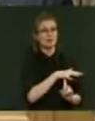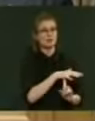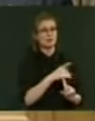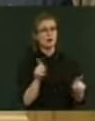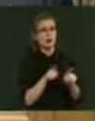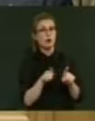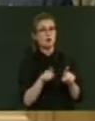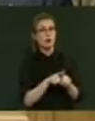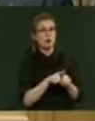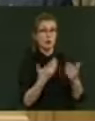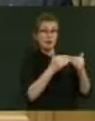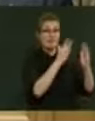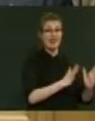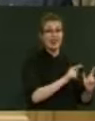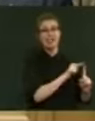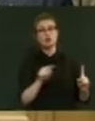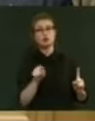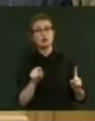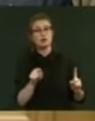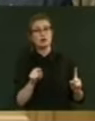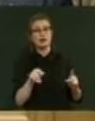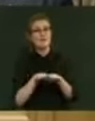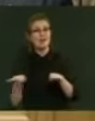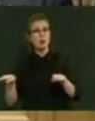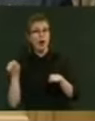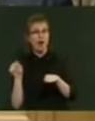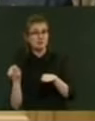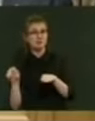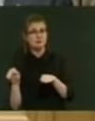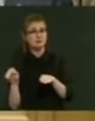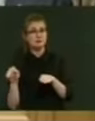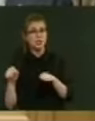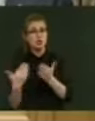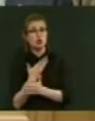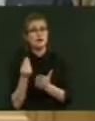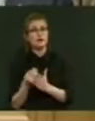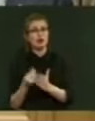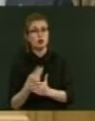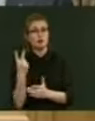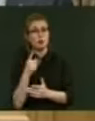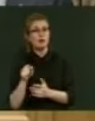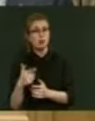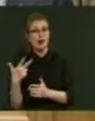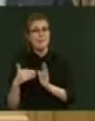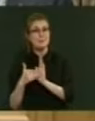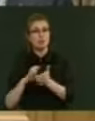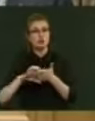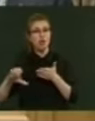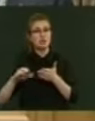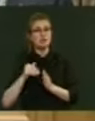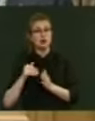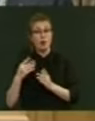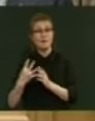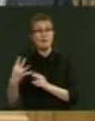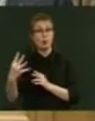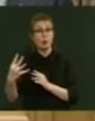From whare to whenua, it makes sense. A new fund of $12.8 million over four years to help Māori landowners